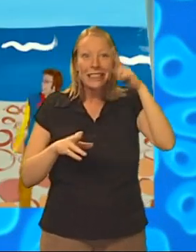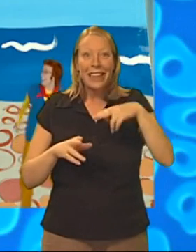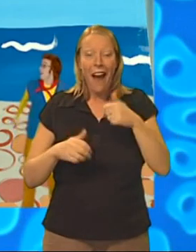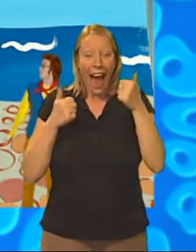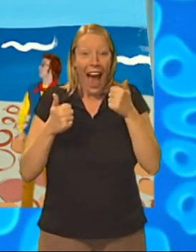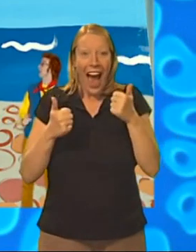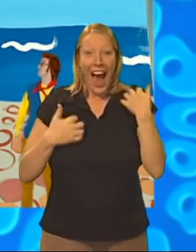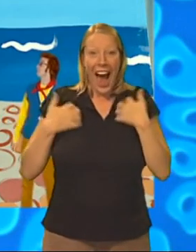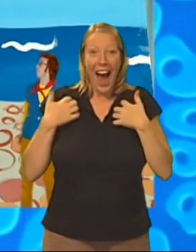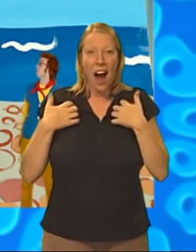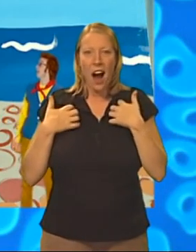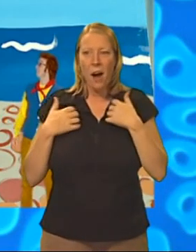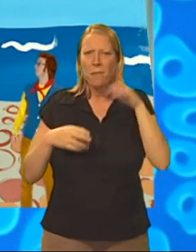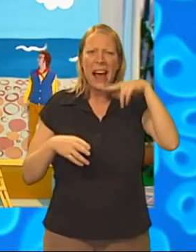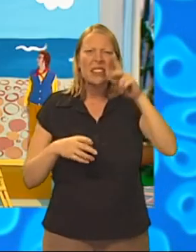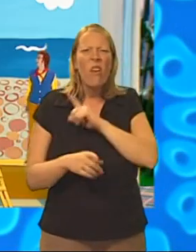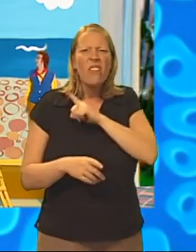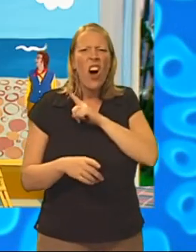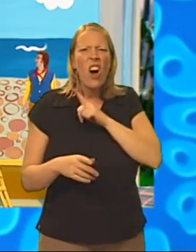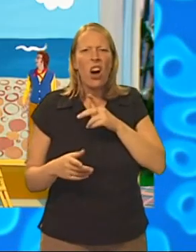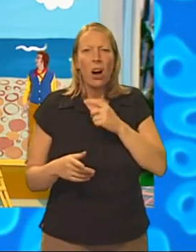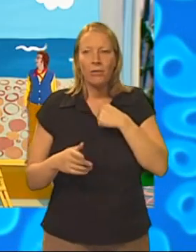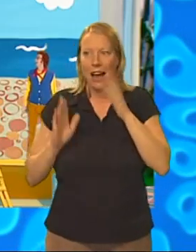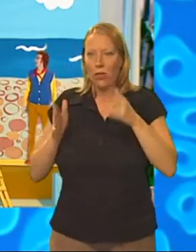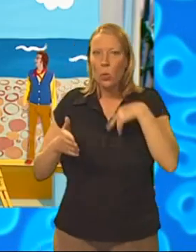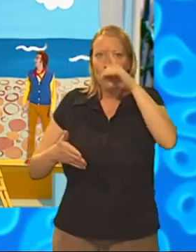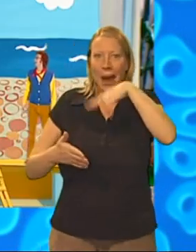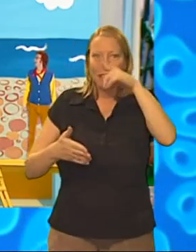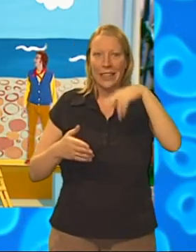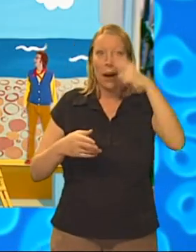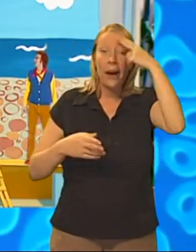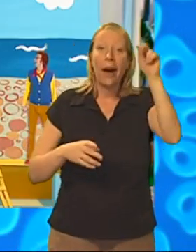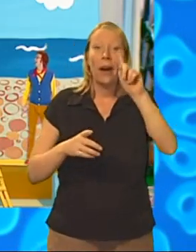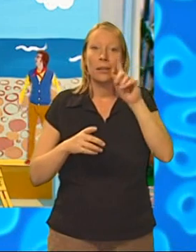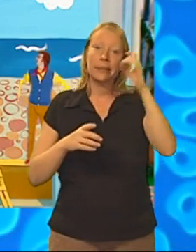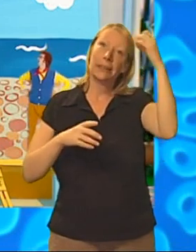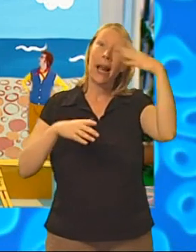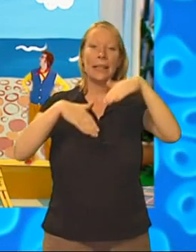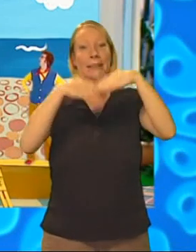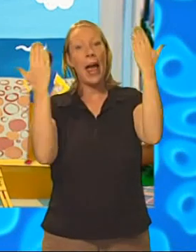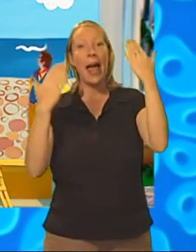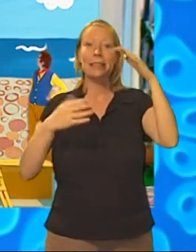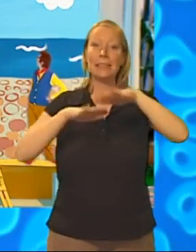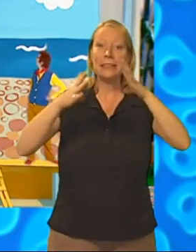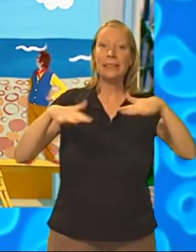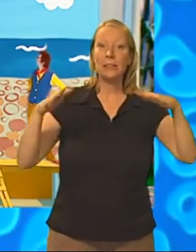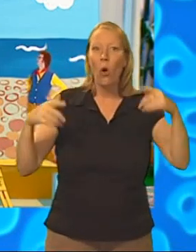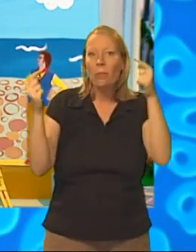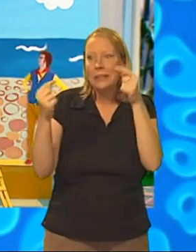goody. What's the painting for, Ben? I have to make a painting called A Sunny Day at the Seaside. It's for a competition.